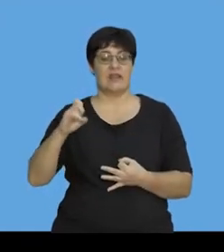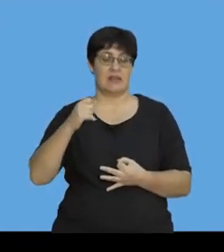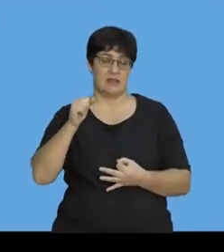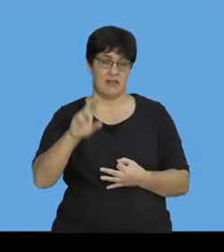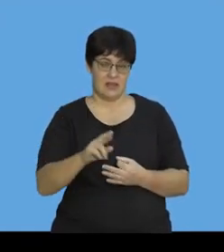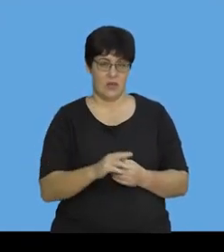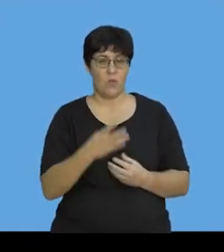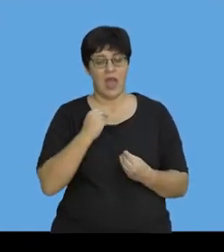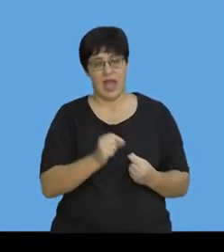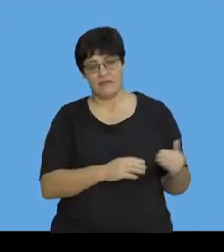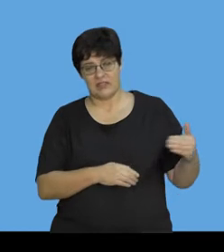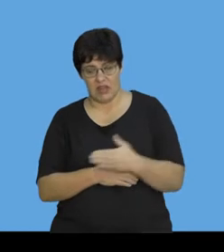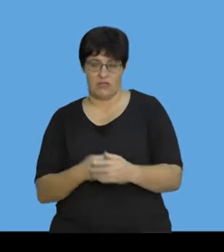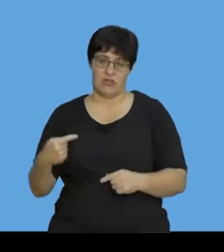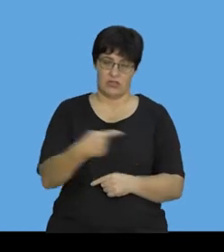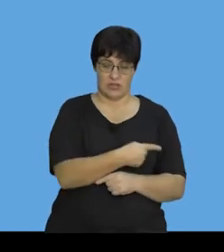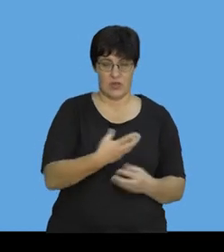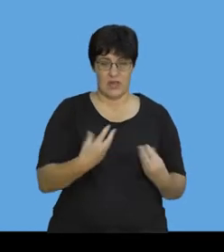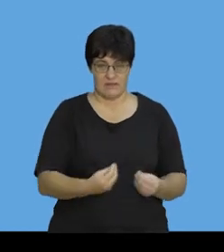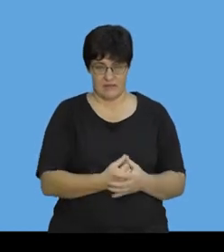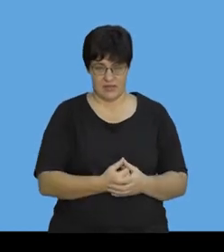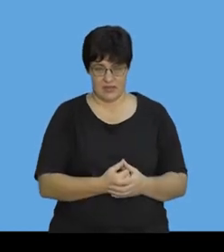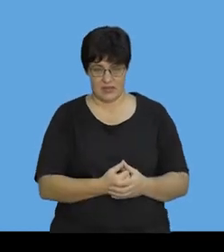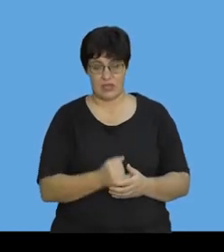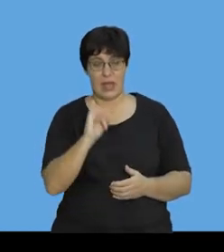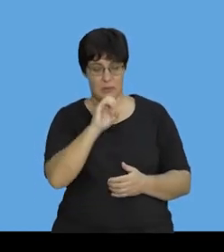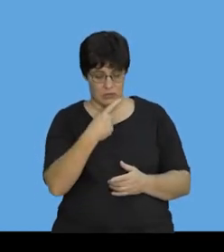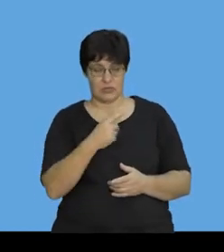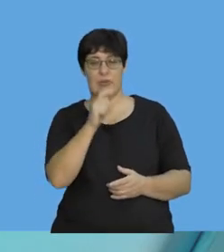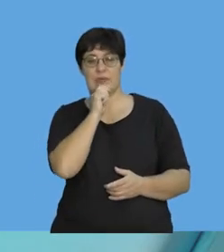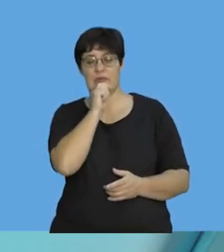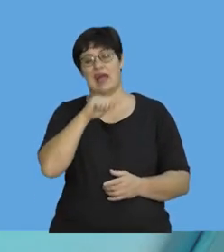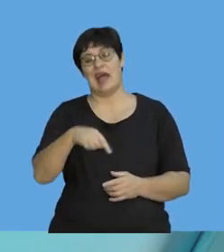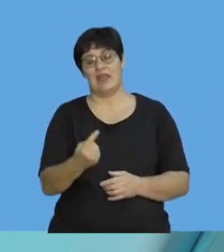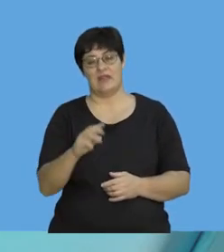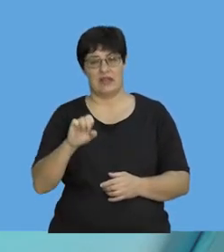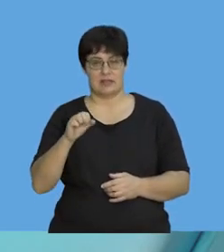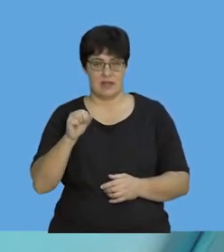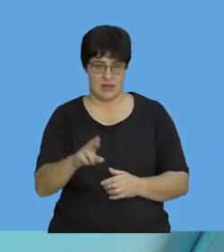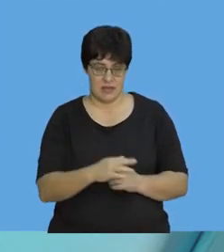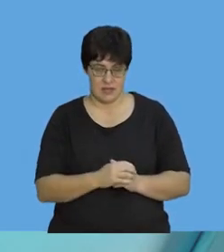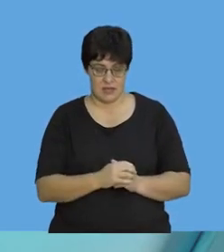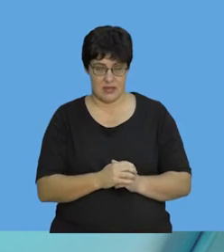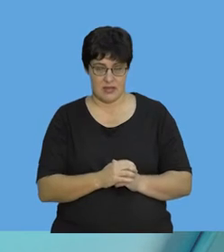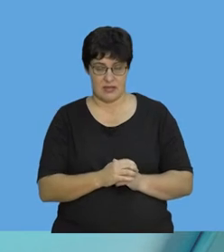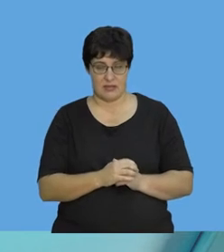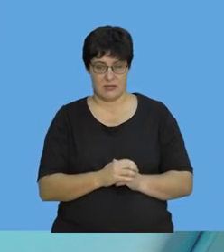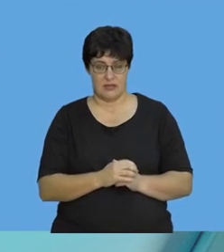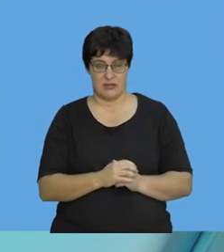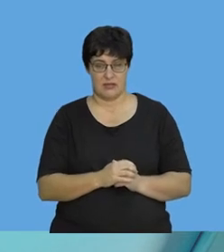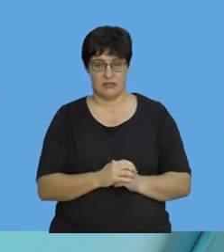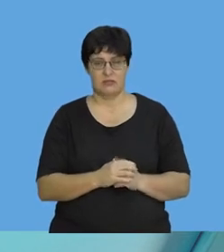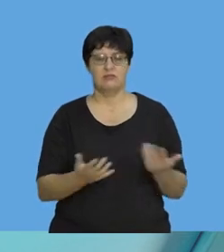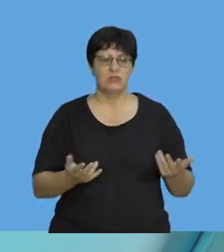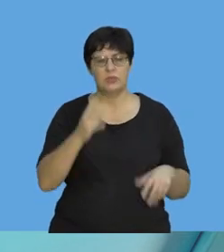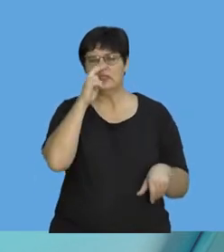that it's a vector. So, impulse is another vector that we need to use. So, we're going to have to work out